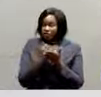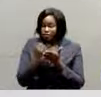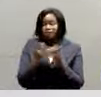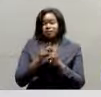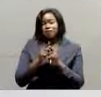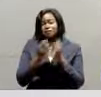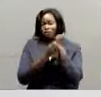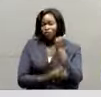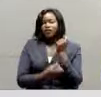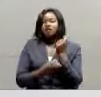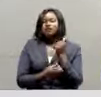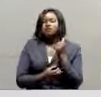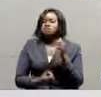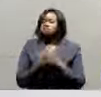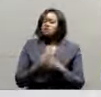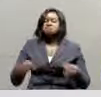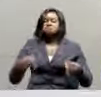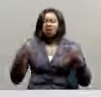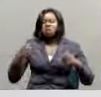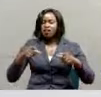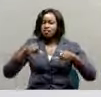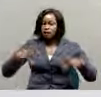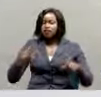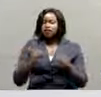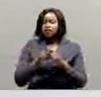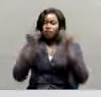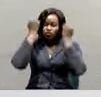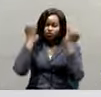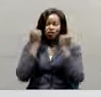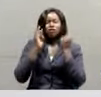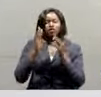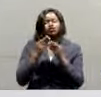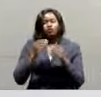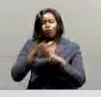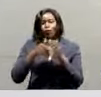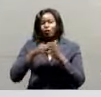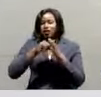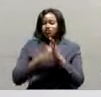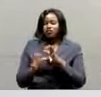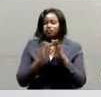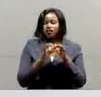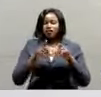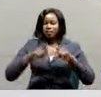responsible for land triangles. The judiciary is at crossroads to resolve all cases related to land.